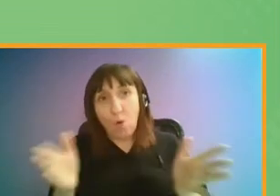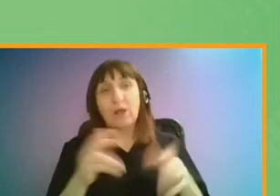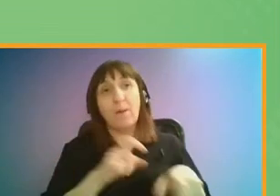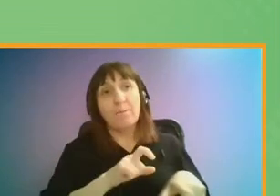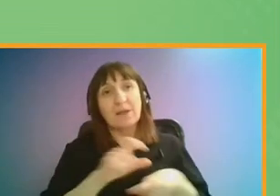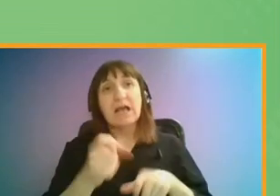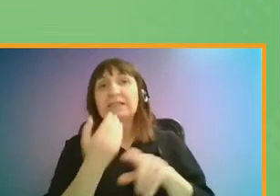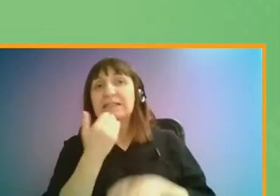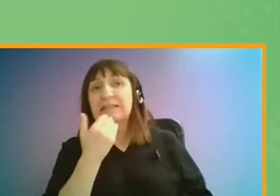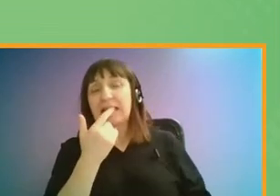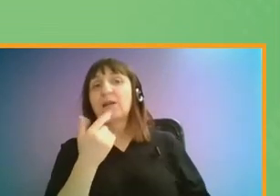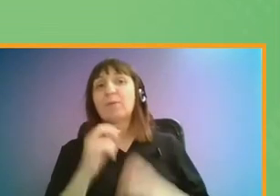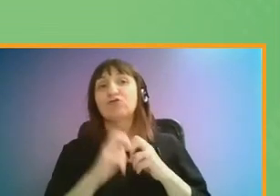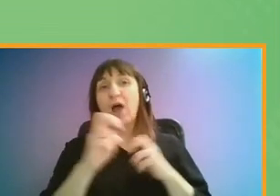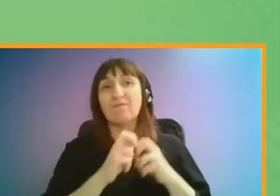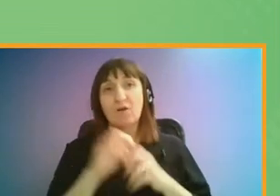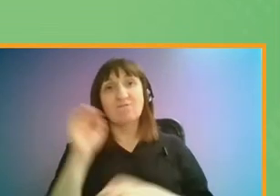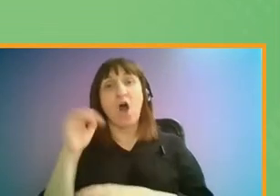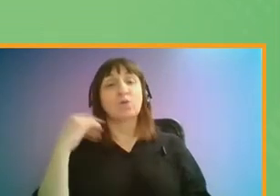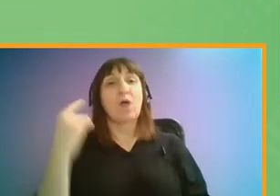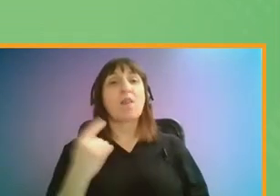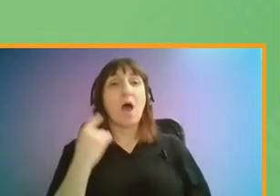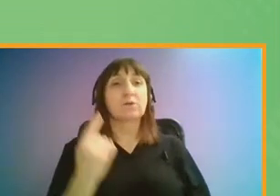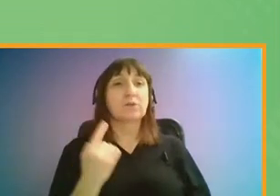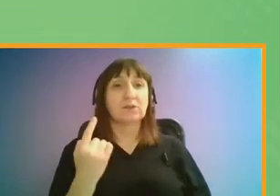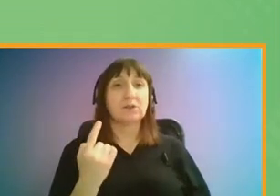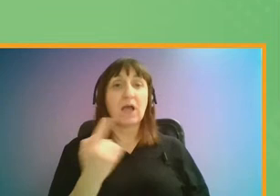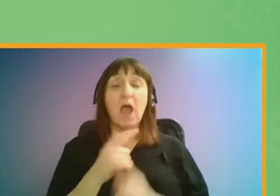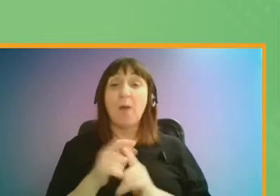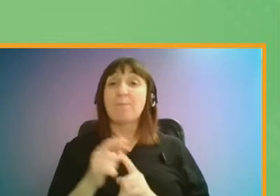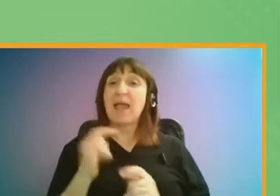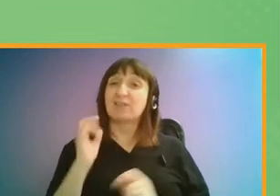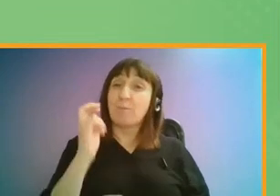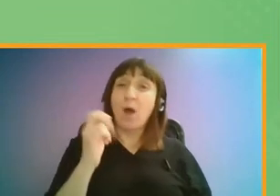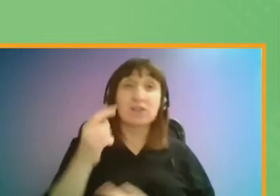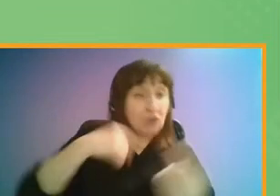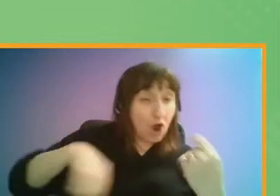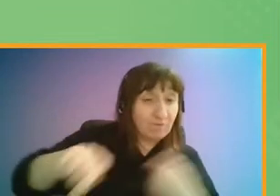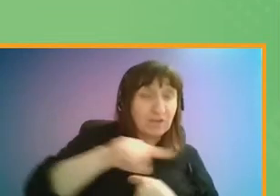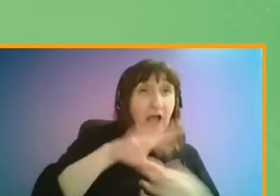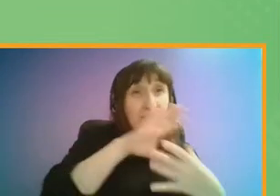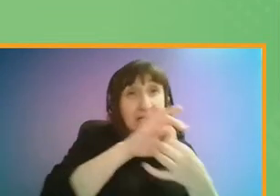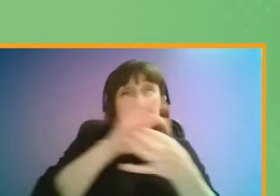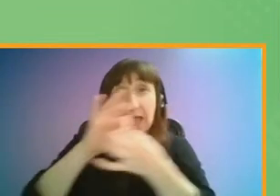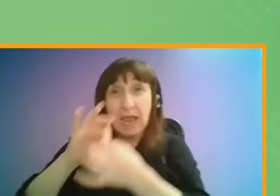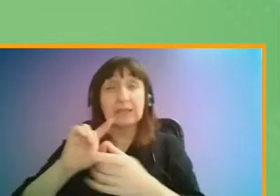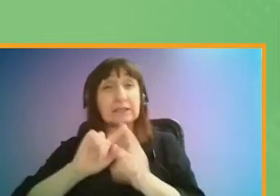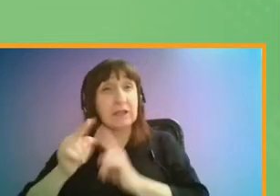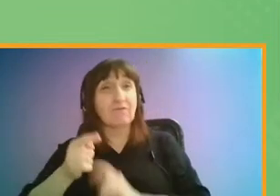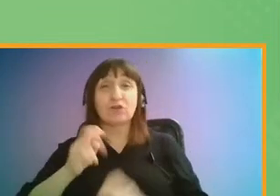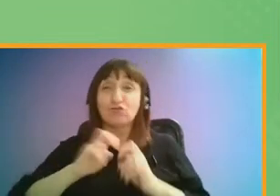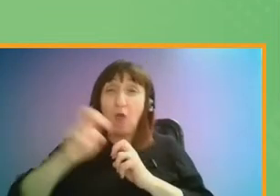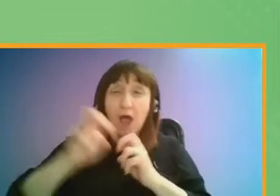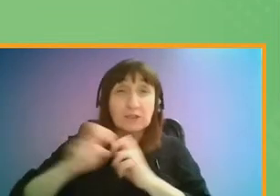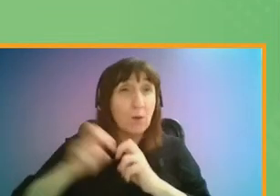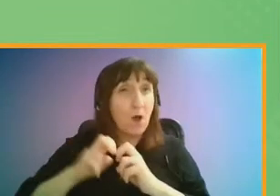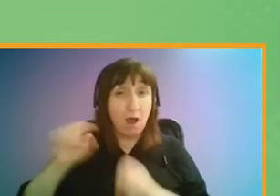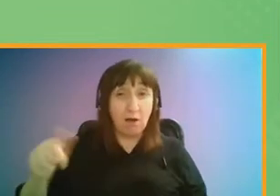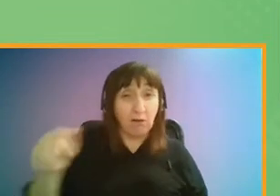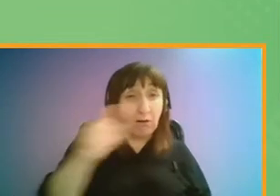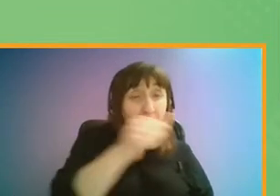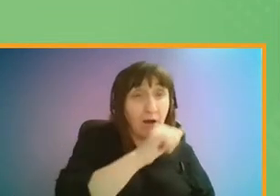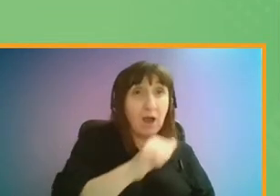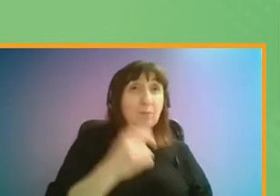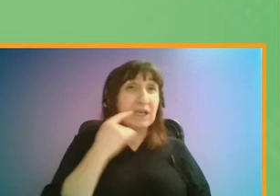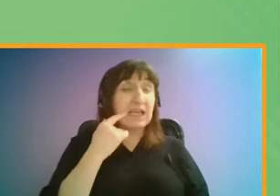travel possibilities in Outer London. Better orbital bus services can connect transport interchanges in neighbouring boroughs also making it easier to